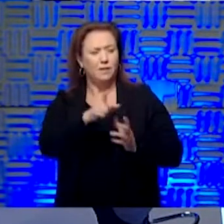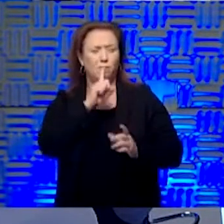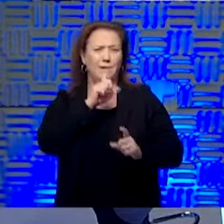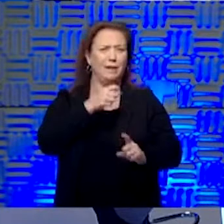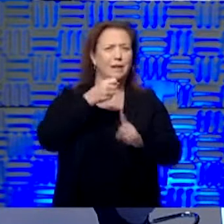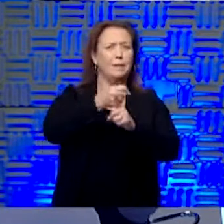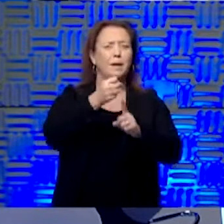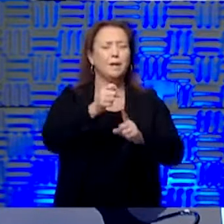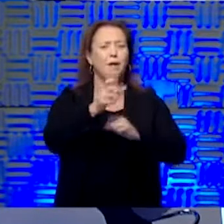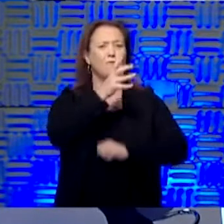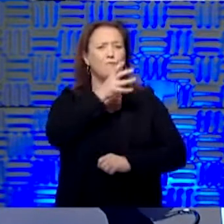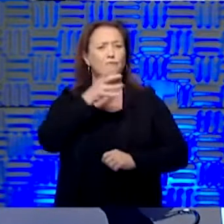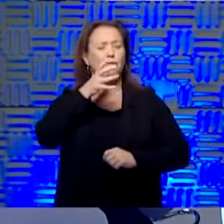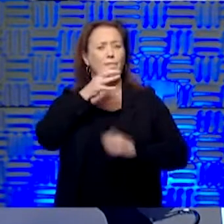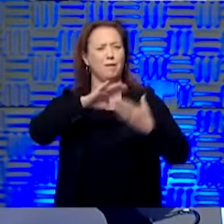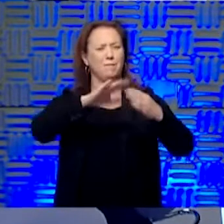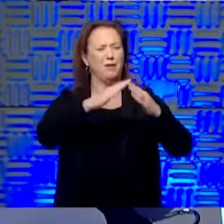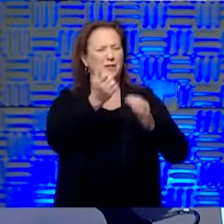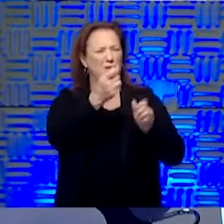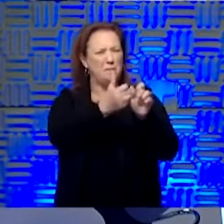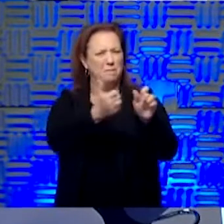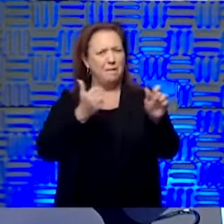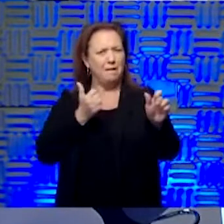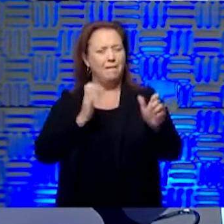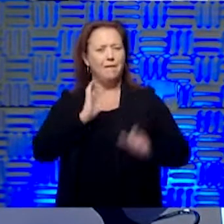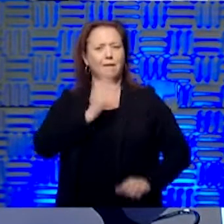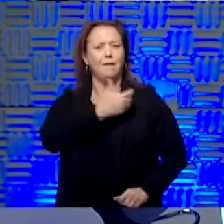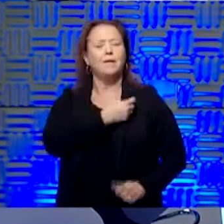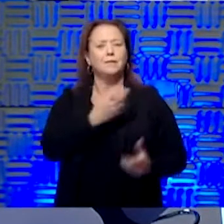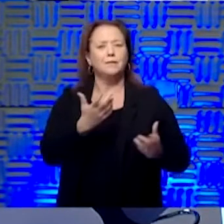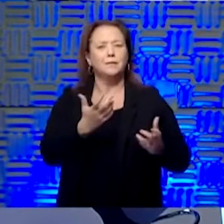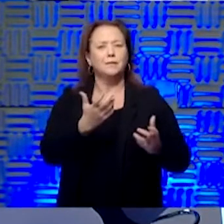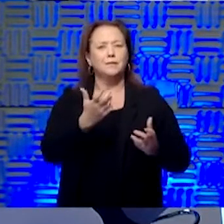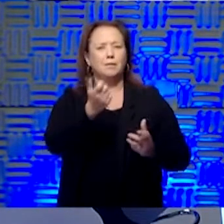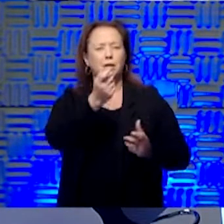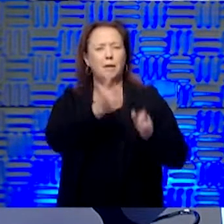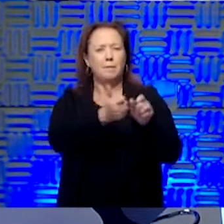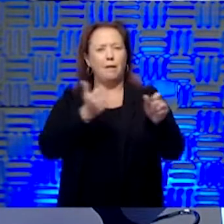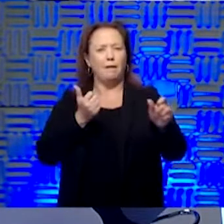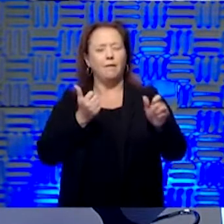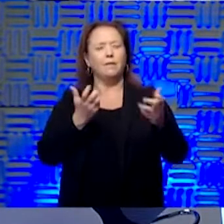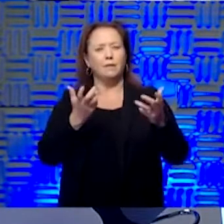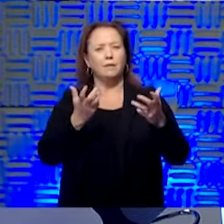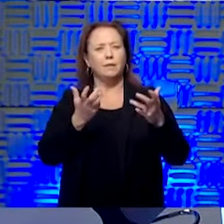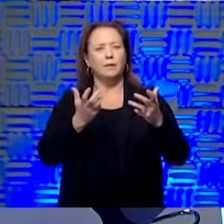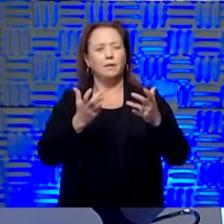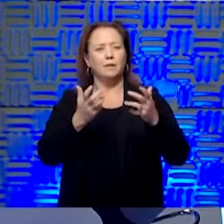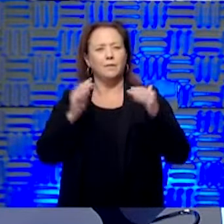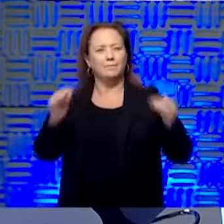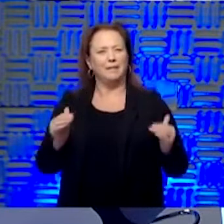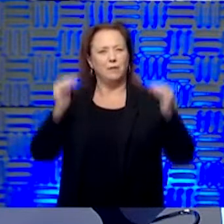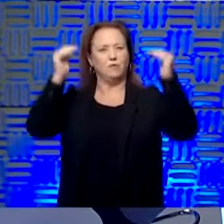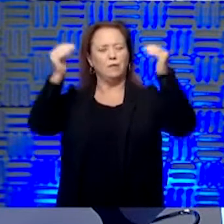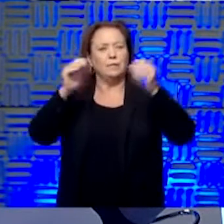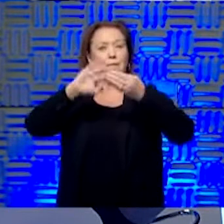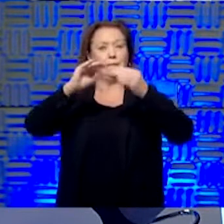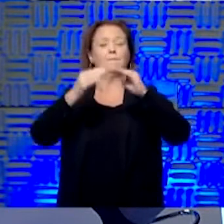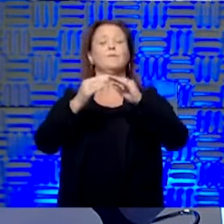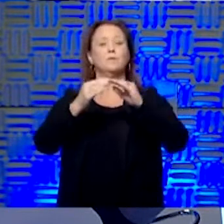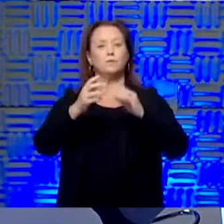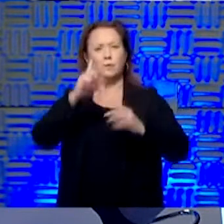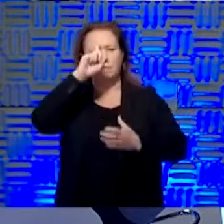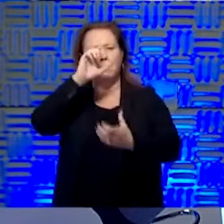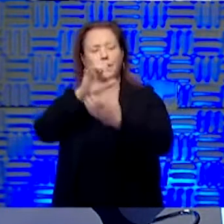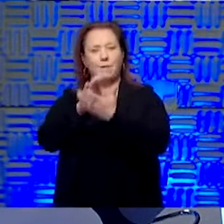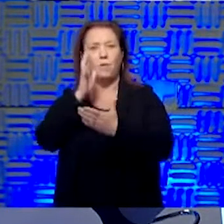impact on rural communities. They're a little behind where we are in terms of getting the rapid rise, but we do believe